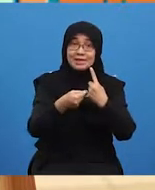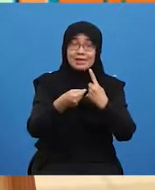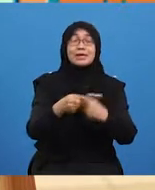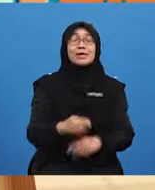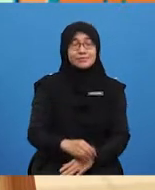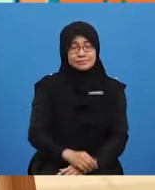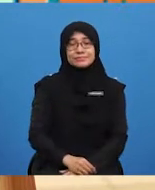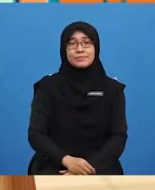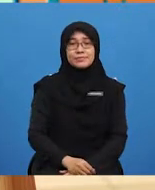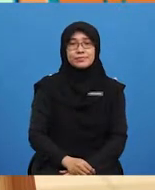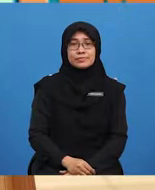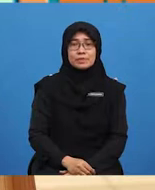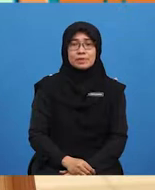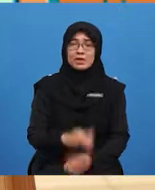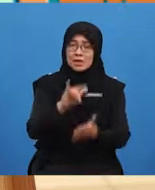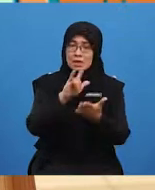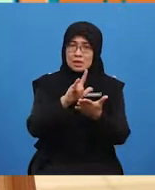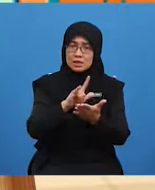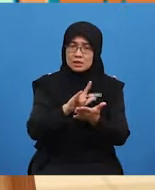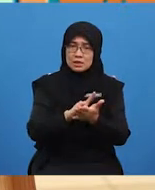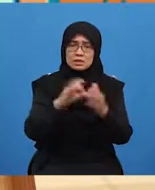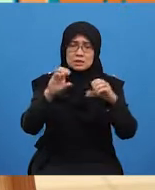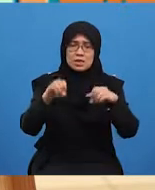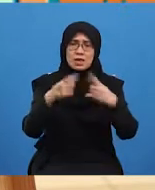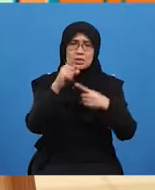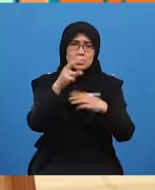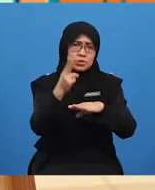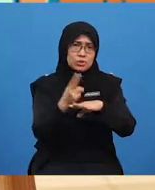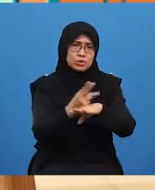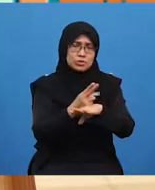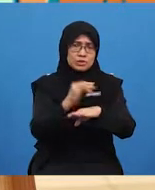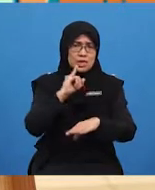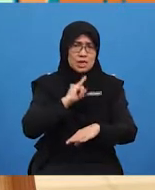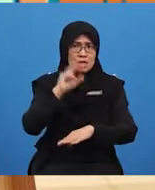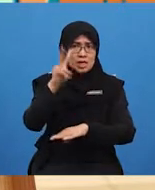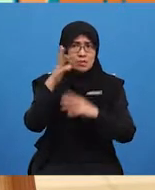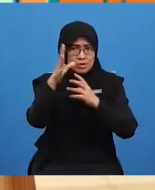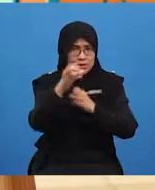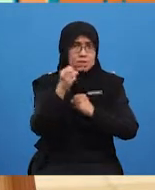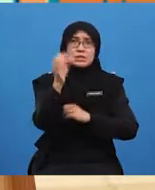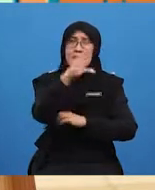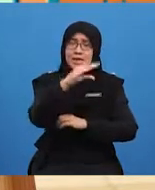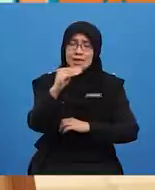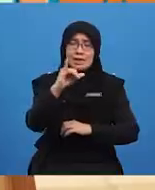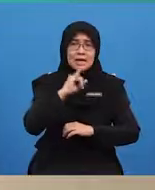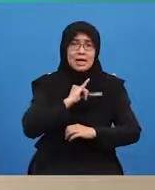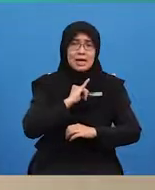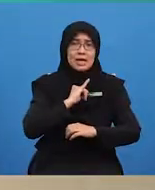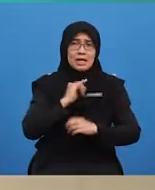boys and girls, that's how you use the structure I've got and I haven't got.